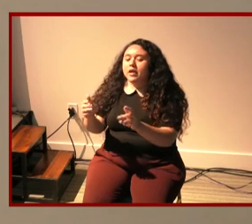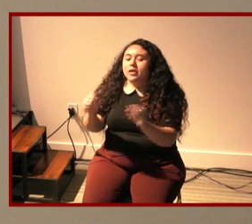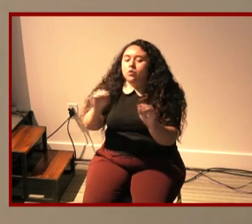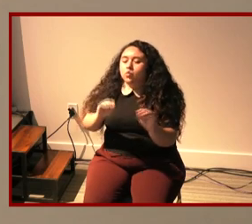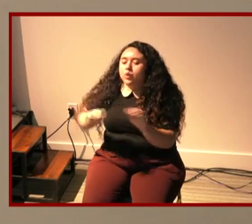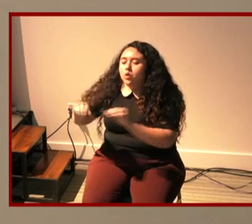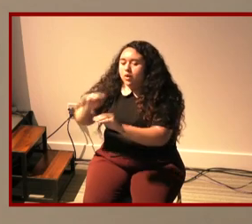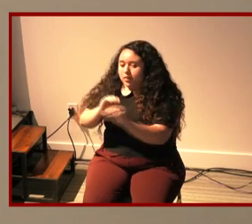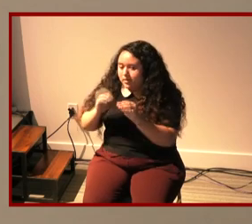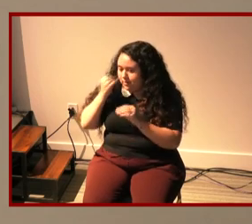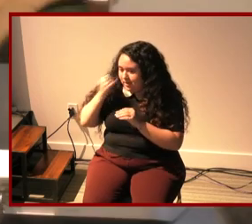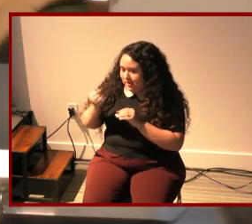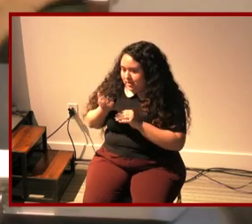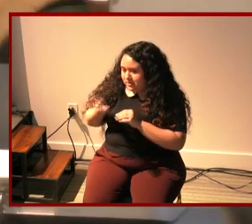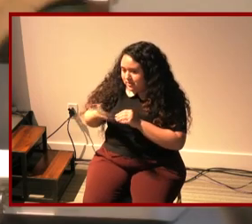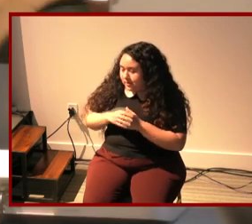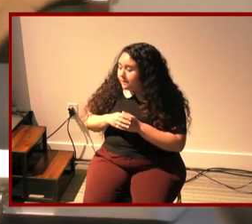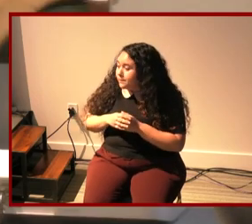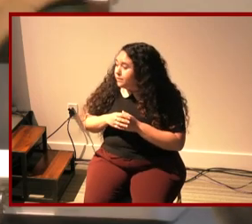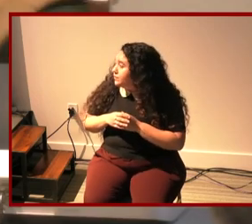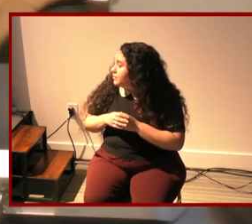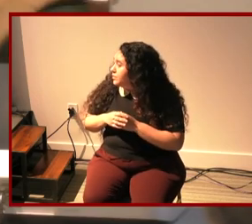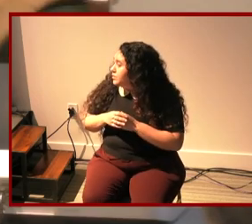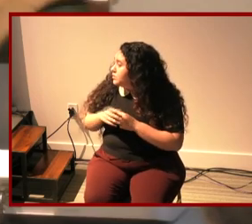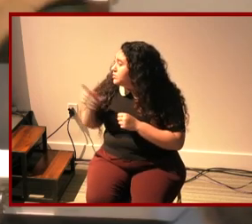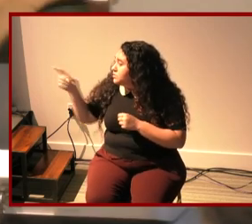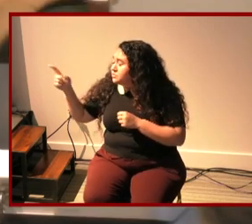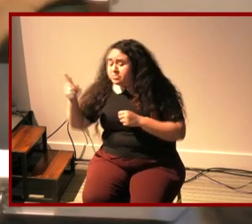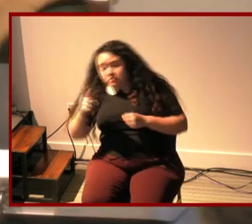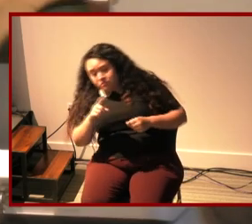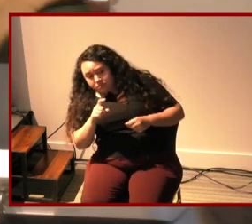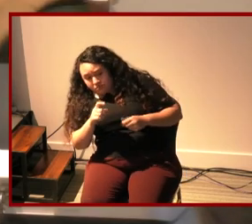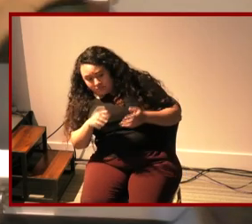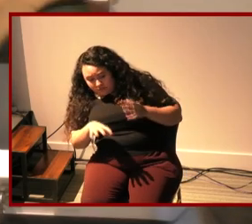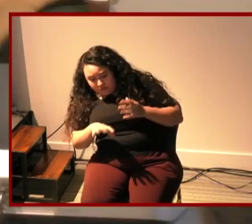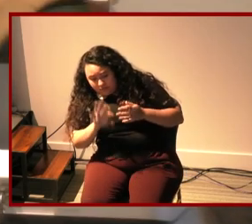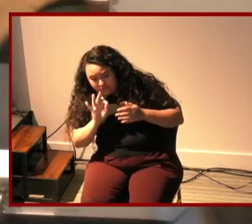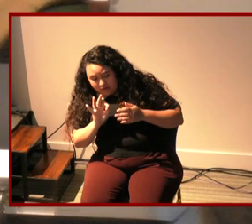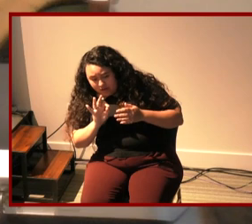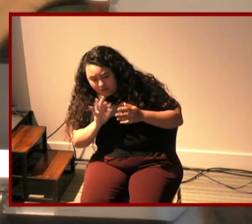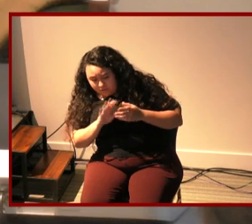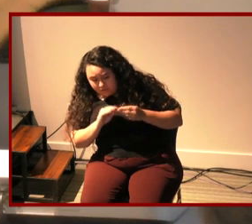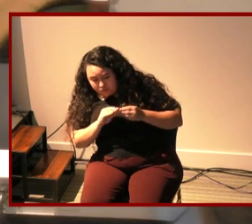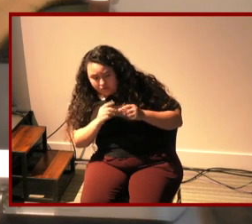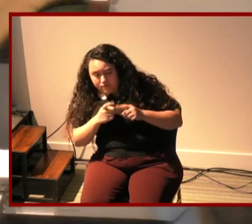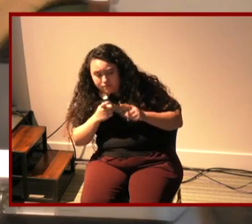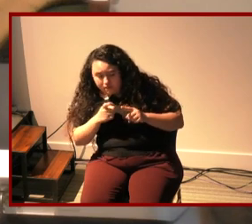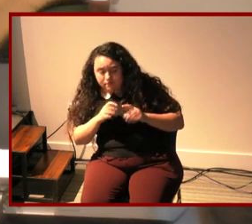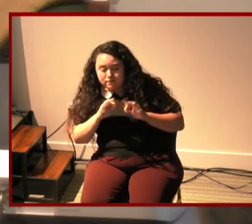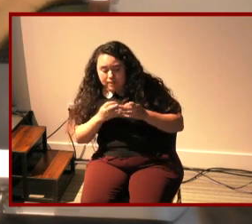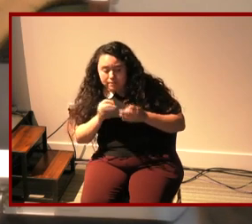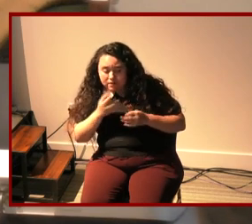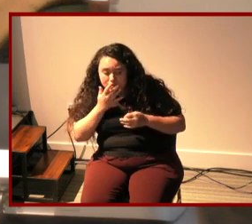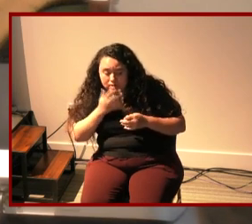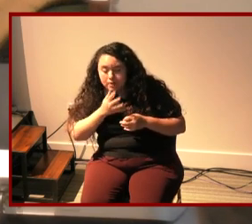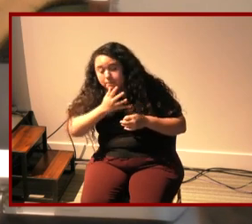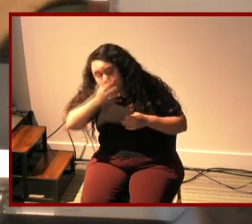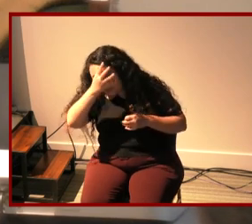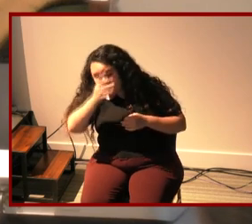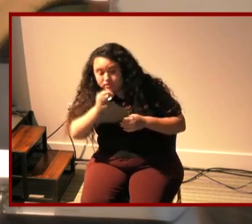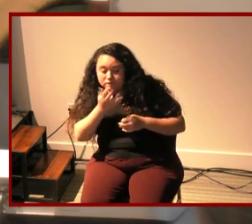in it and have you found the stories from from families of color or parents of color